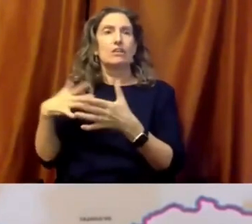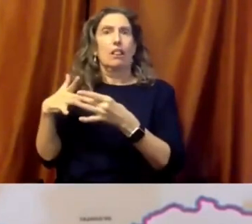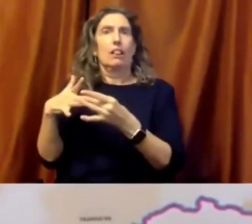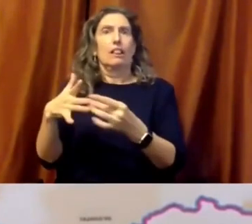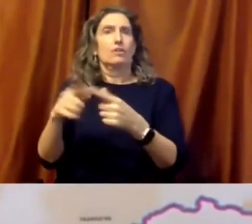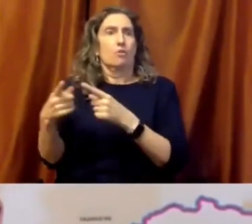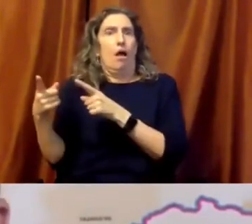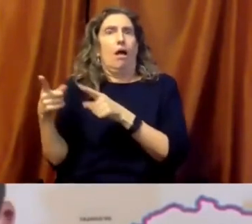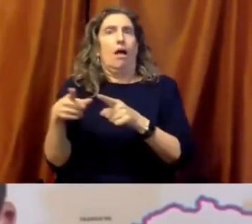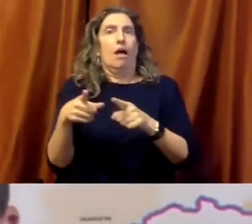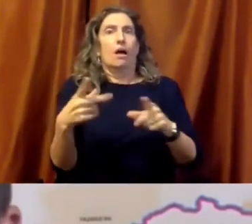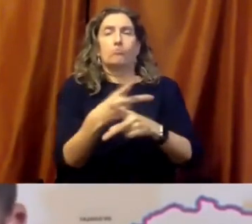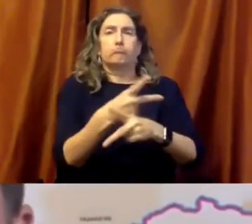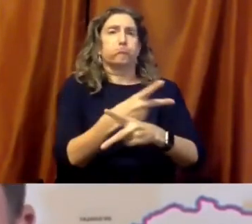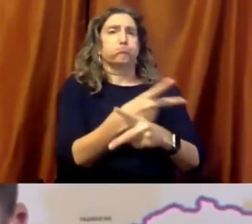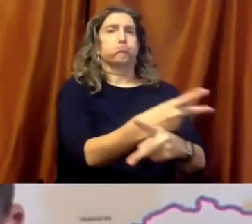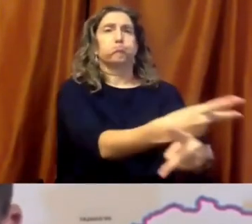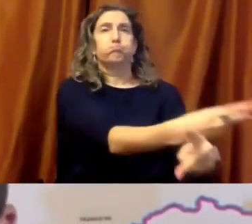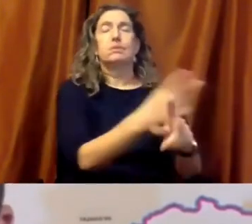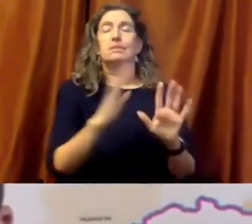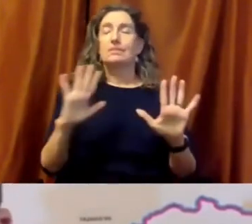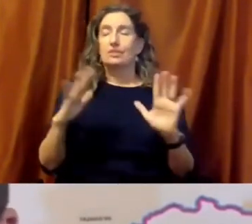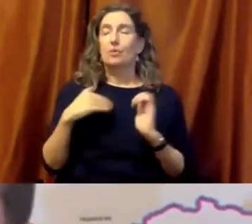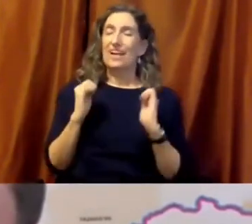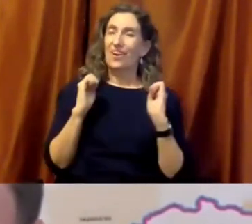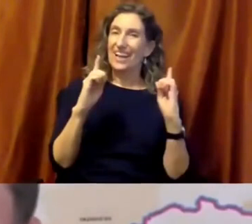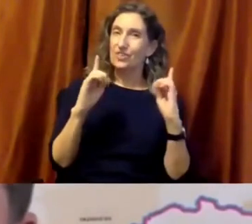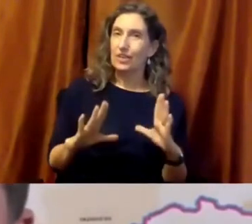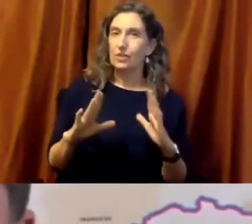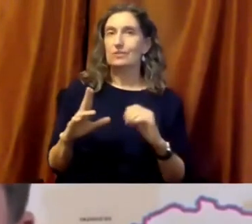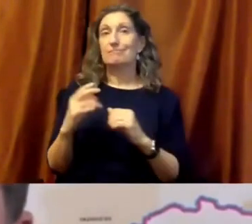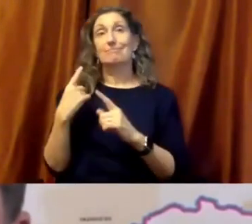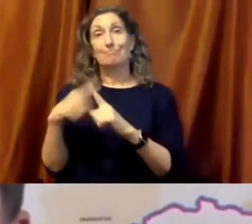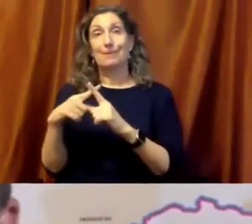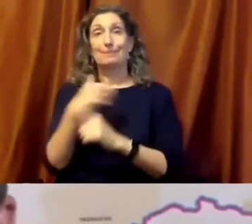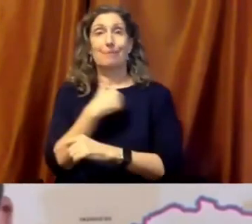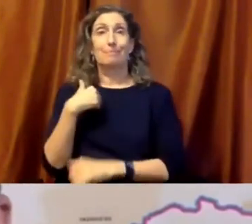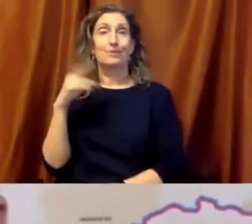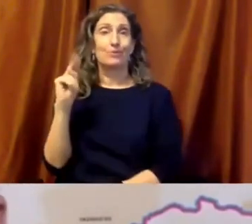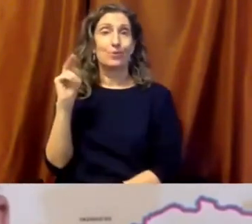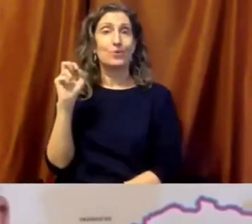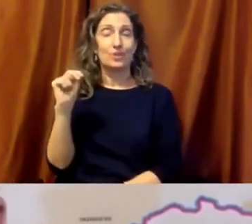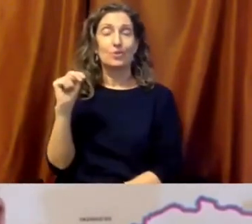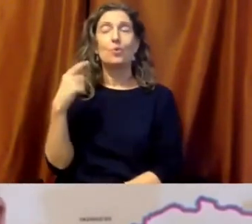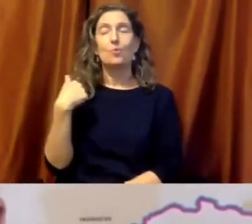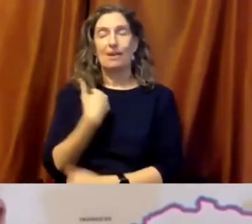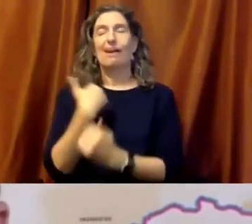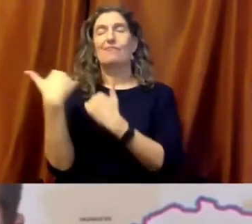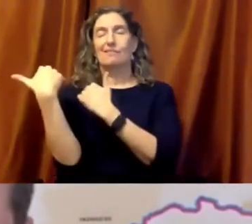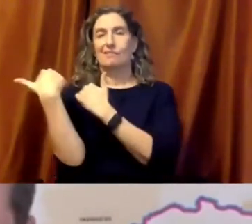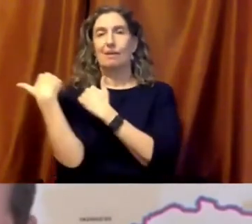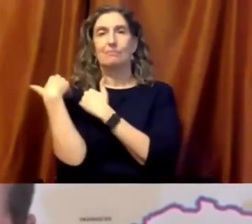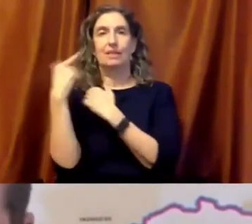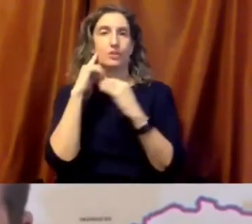and defend the truth. Going forward, we have an added duty, an absolute responsibility